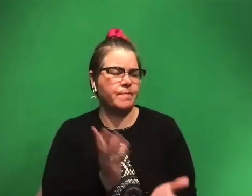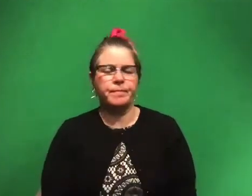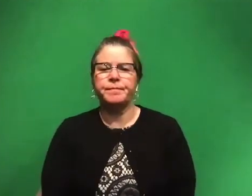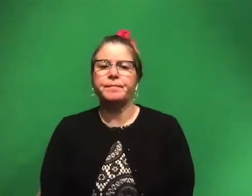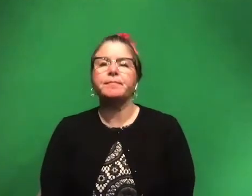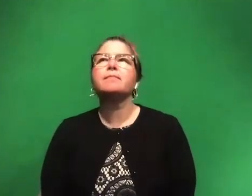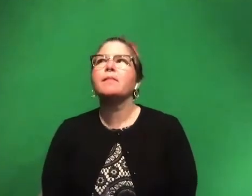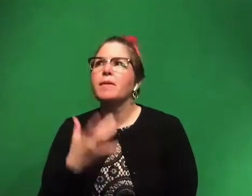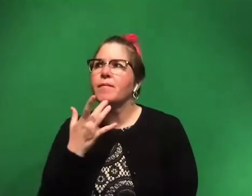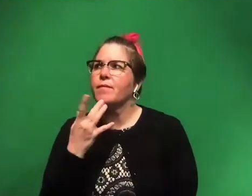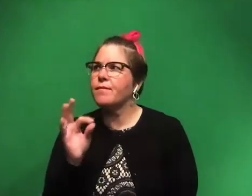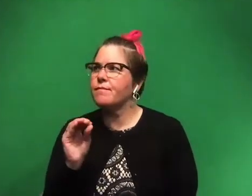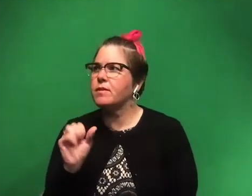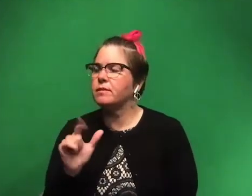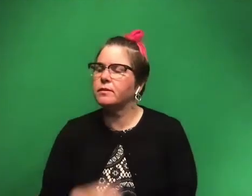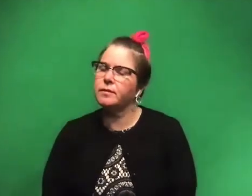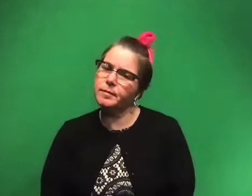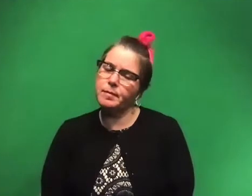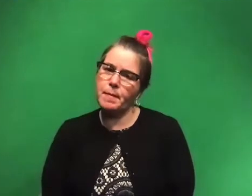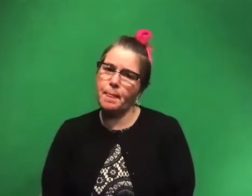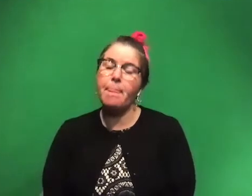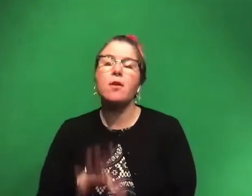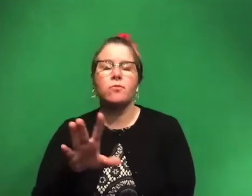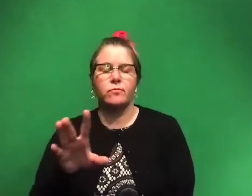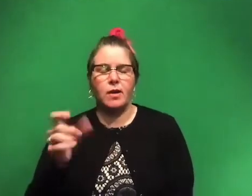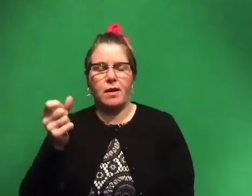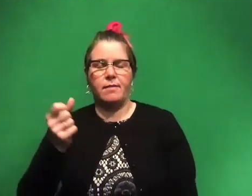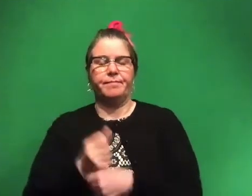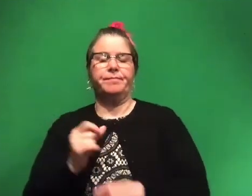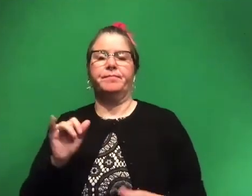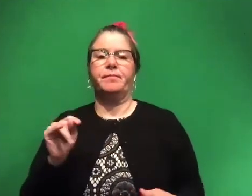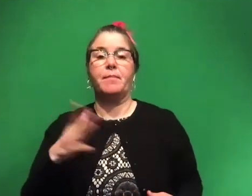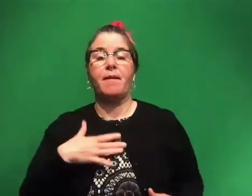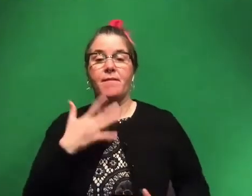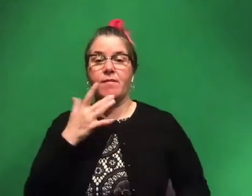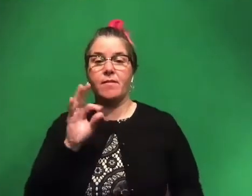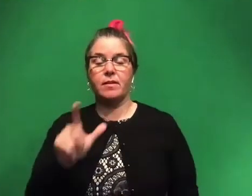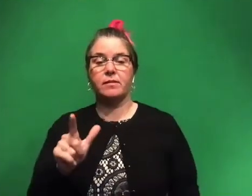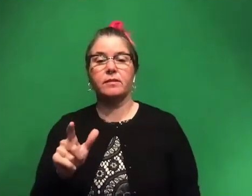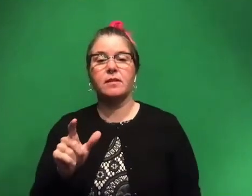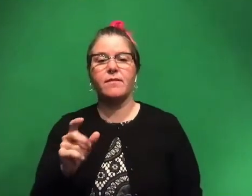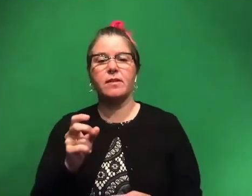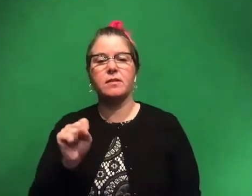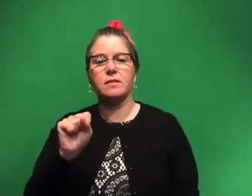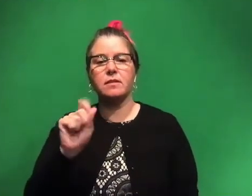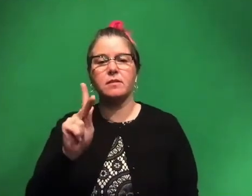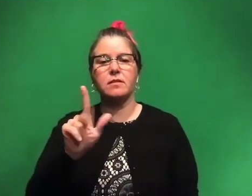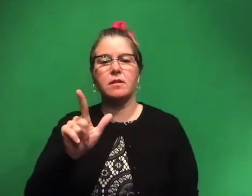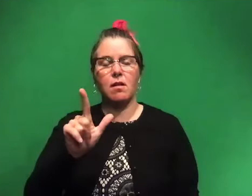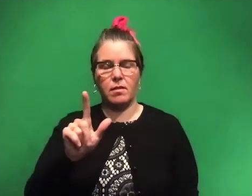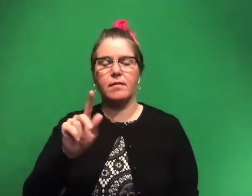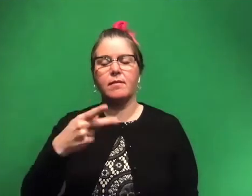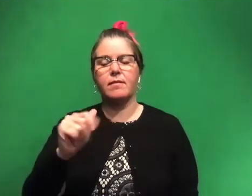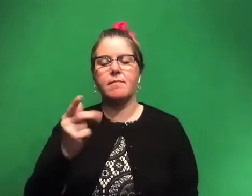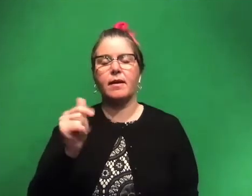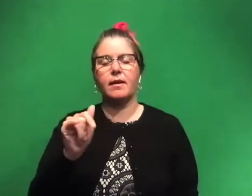Favorite fossil. Oh, okay. My favorite fossil was a skull of Pachyrhinosaurus. And